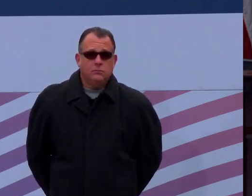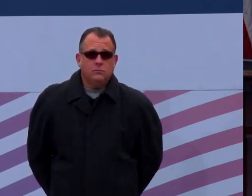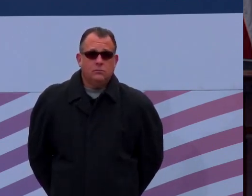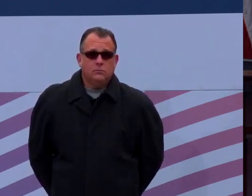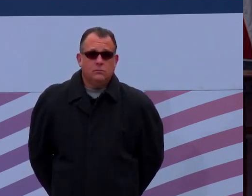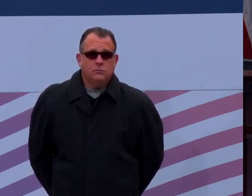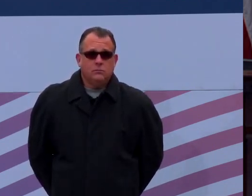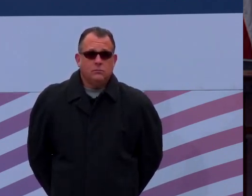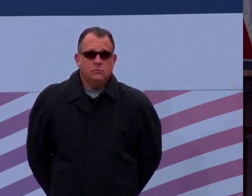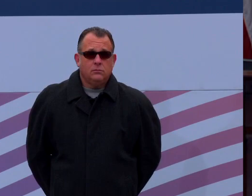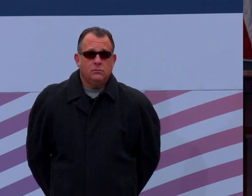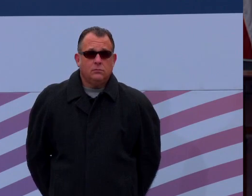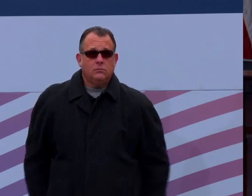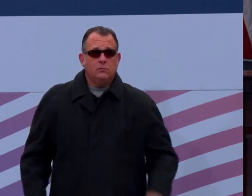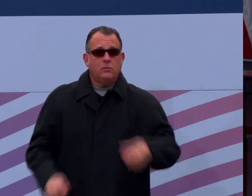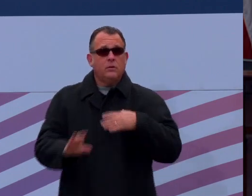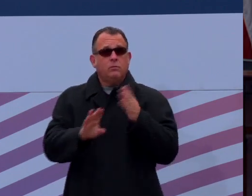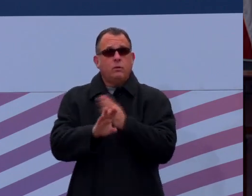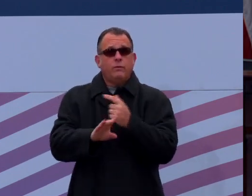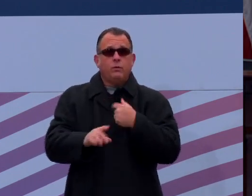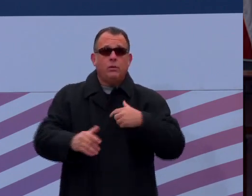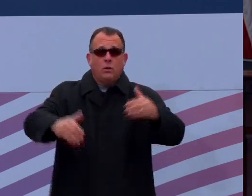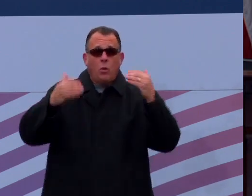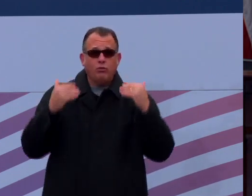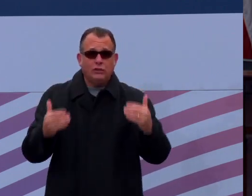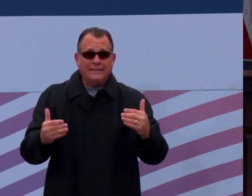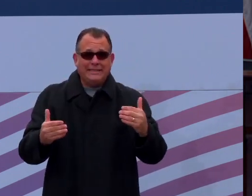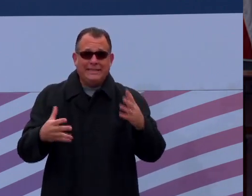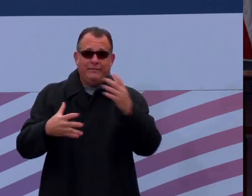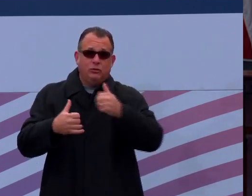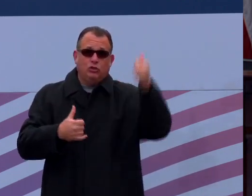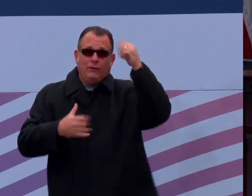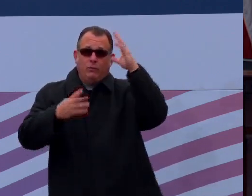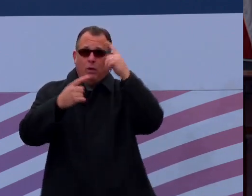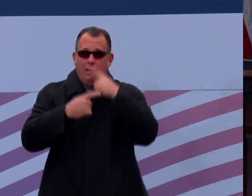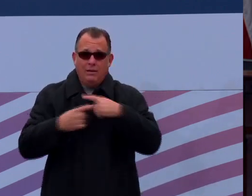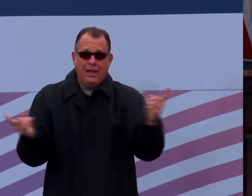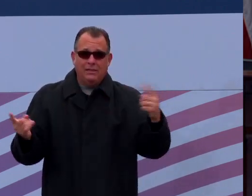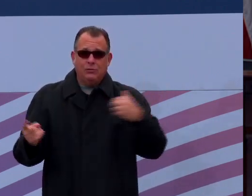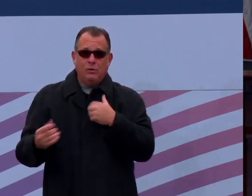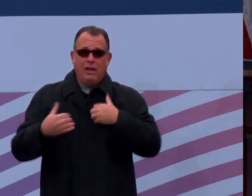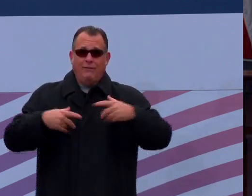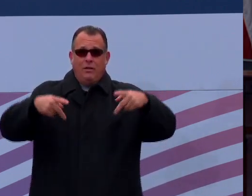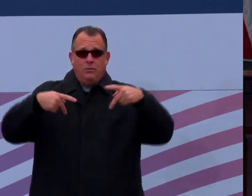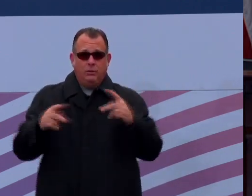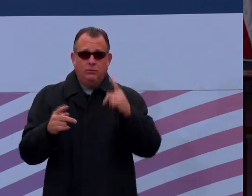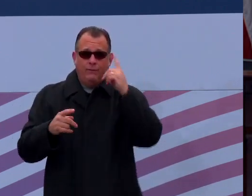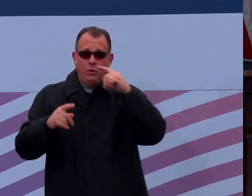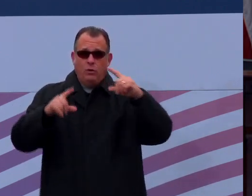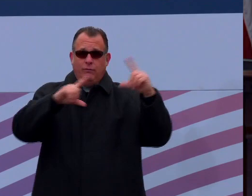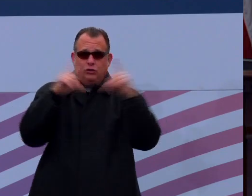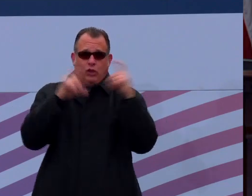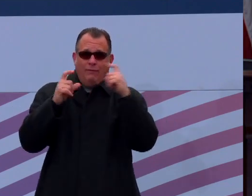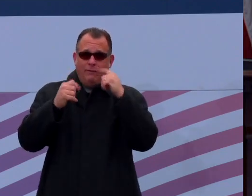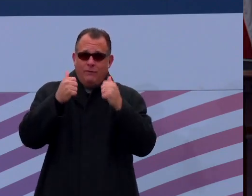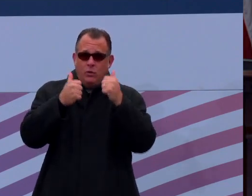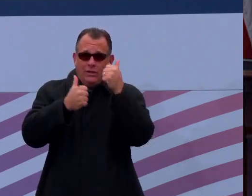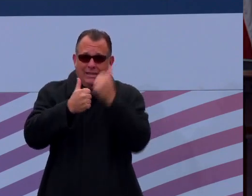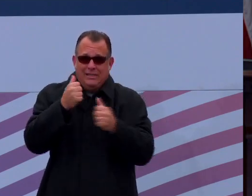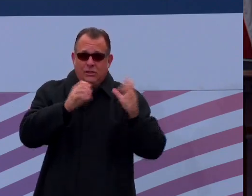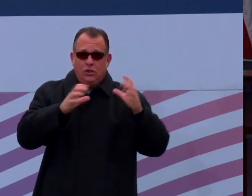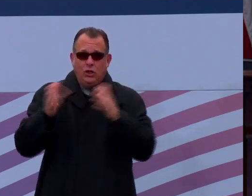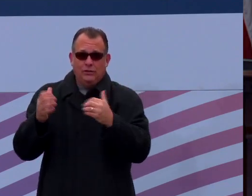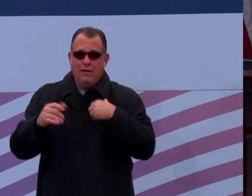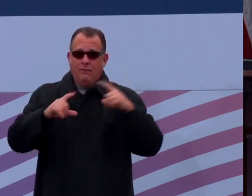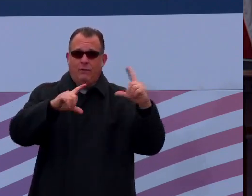Before proceeding any further, the Chair would like to announce the permission has been granted for photographers from each caucus to take photographs during